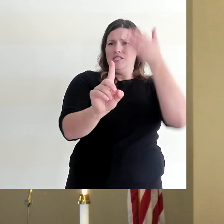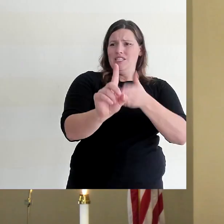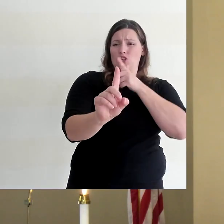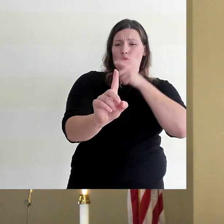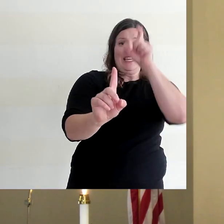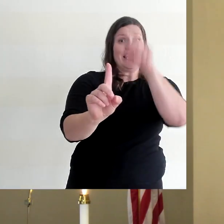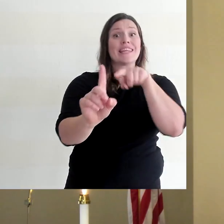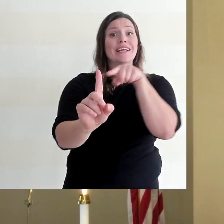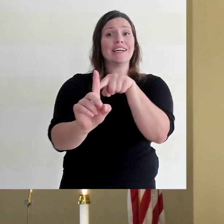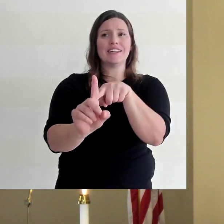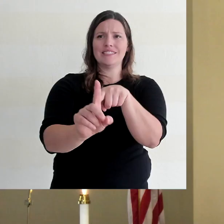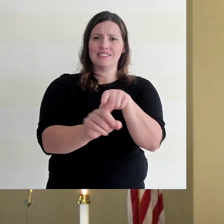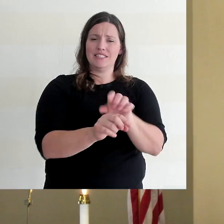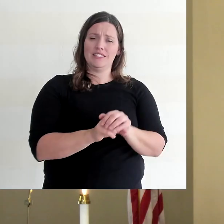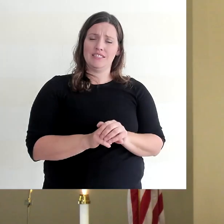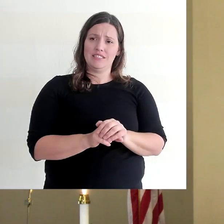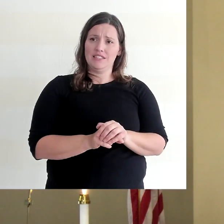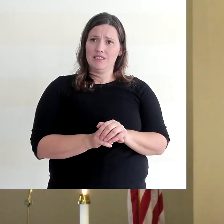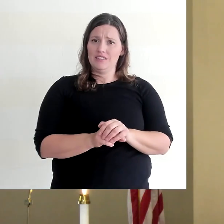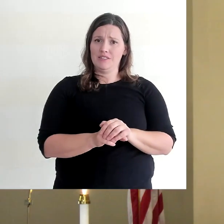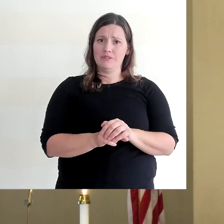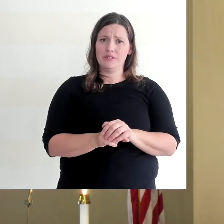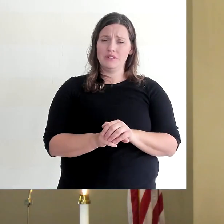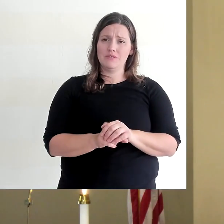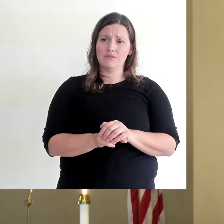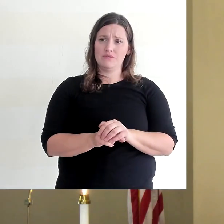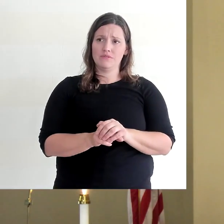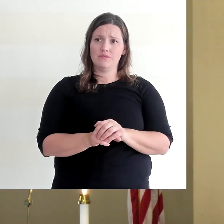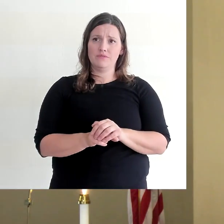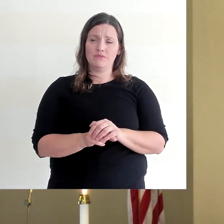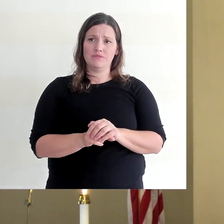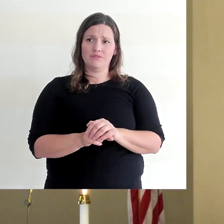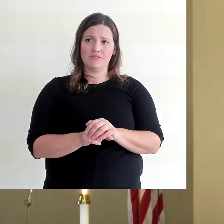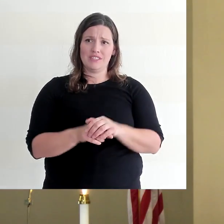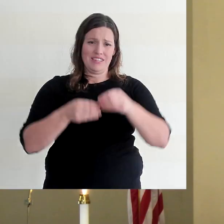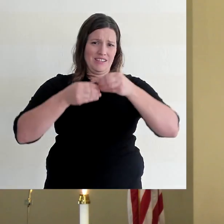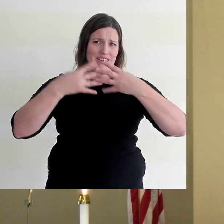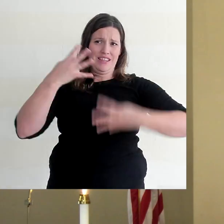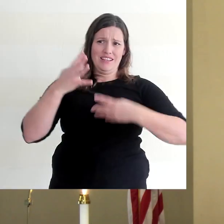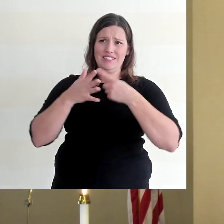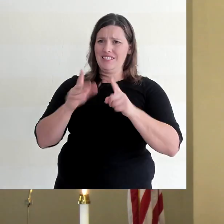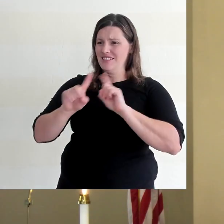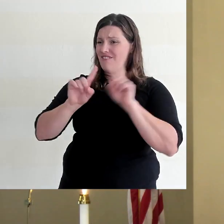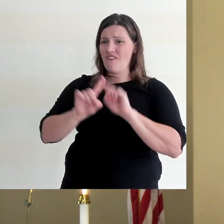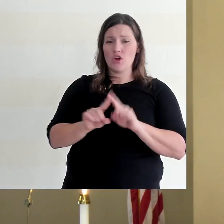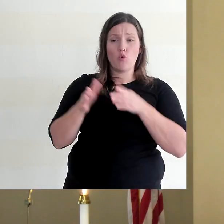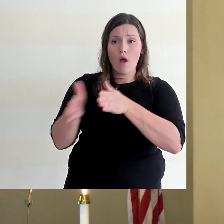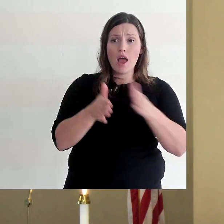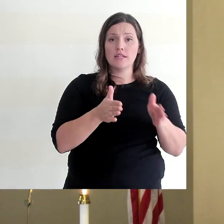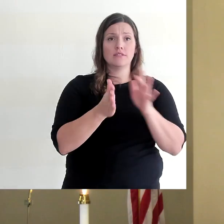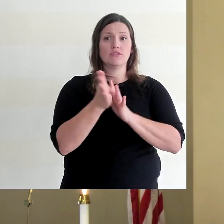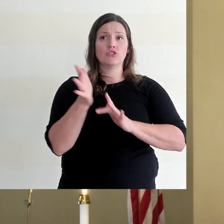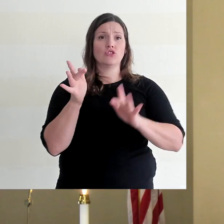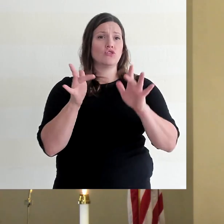These are just some of the ways that the book of Hebrews teaches you about your holy life as a priest of the Lord